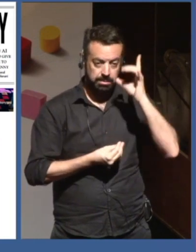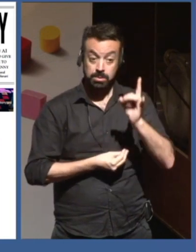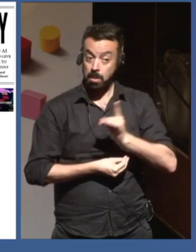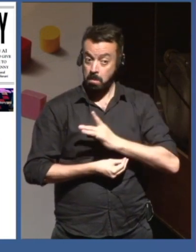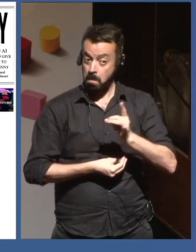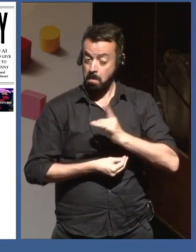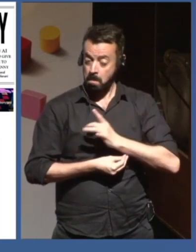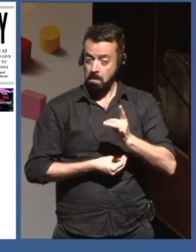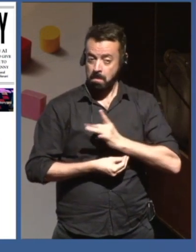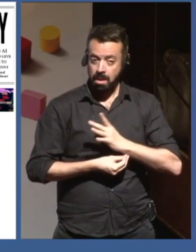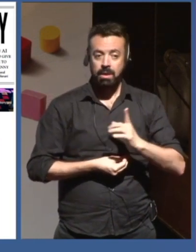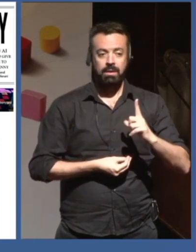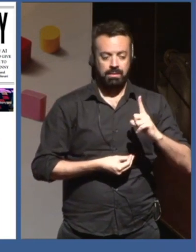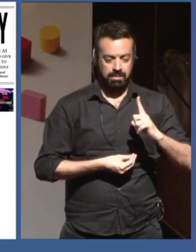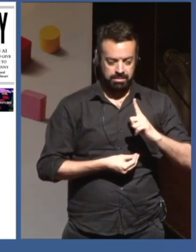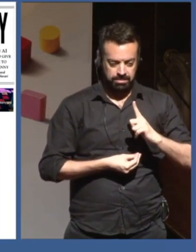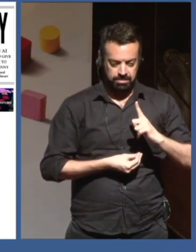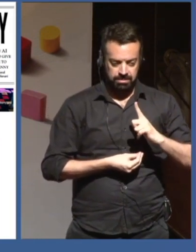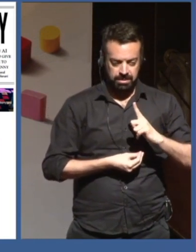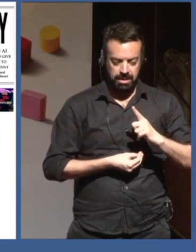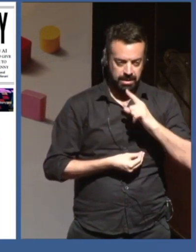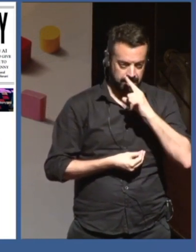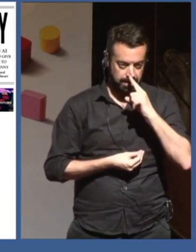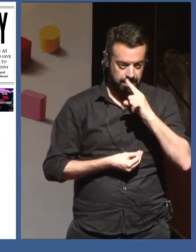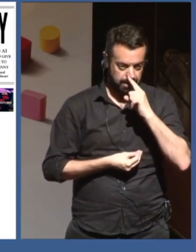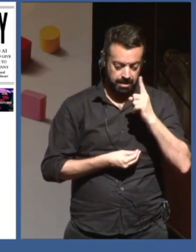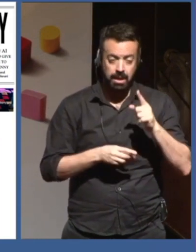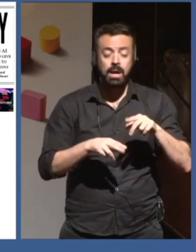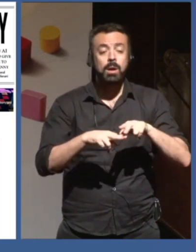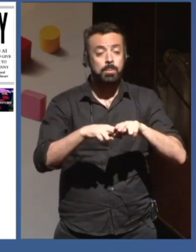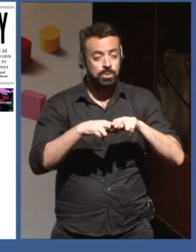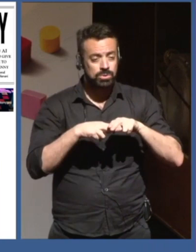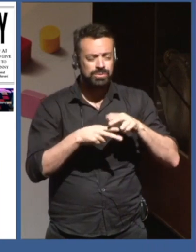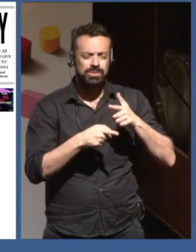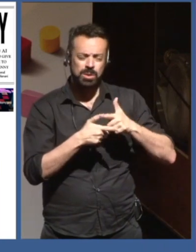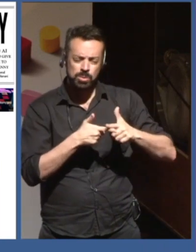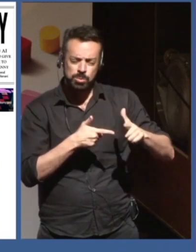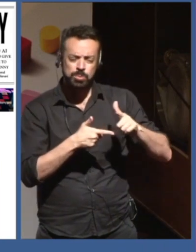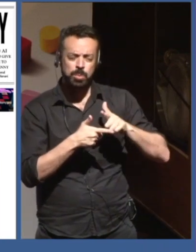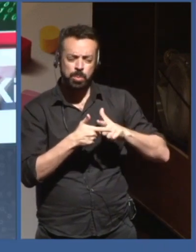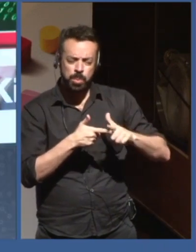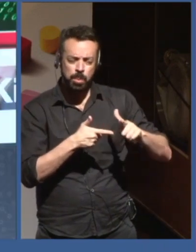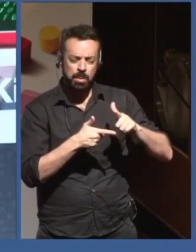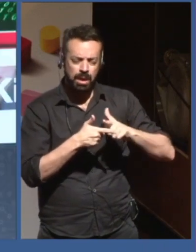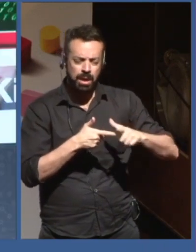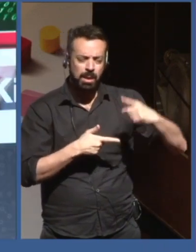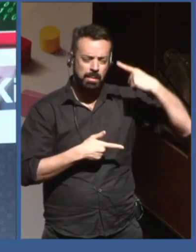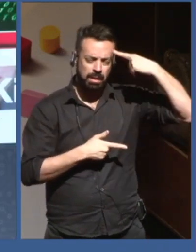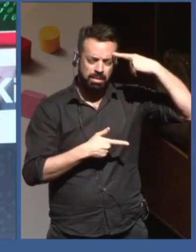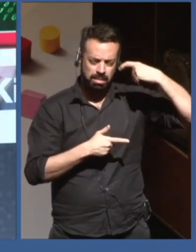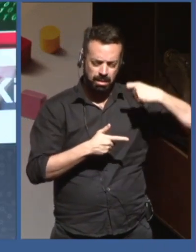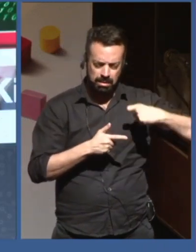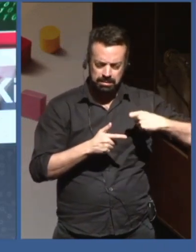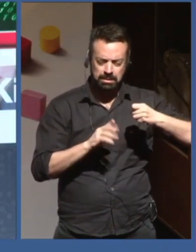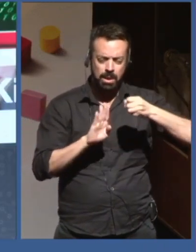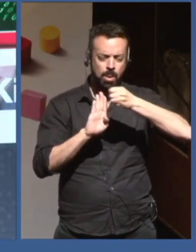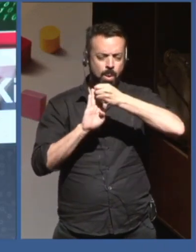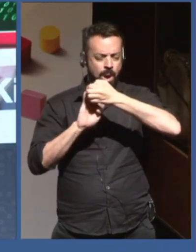of work, about biases, about algorithmic decision-making, about robots taking over the world, and so on and so forth.